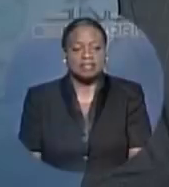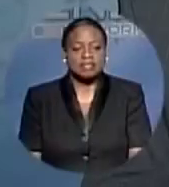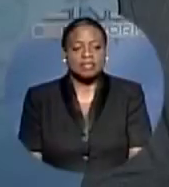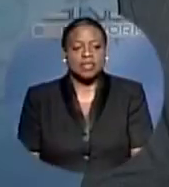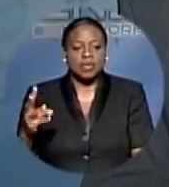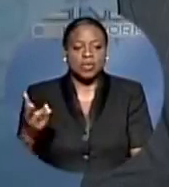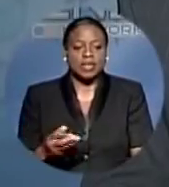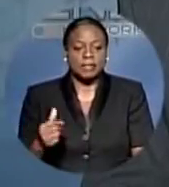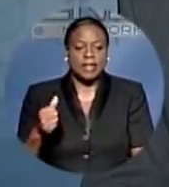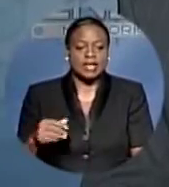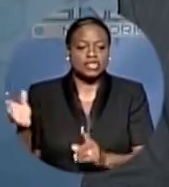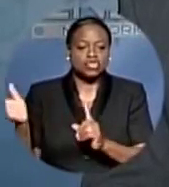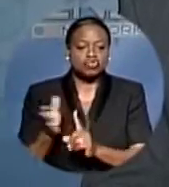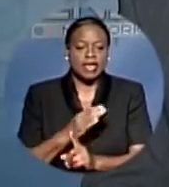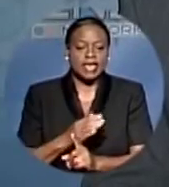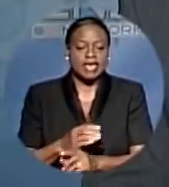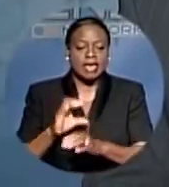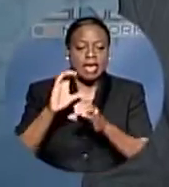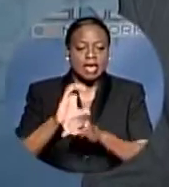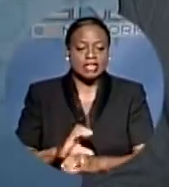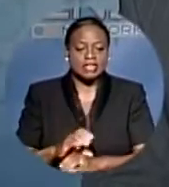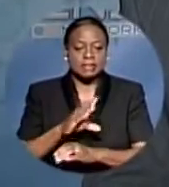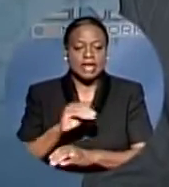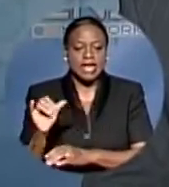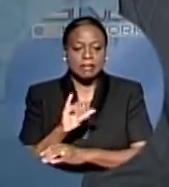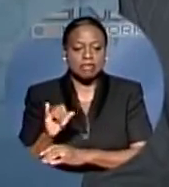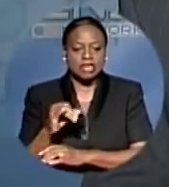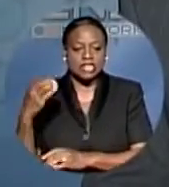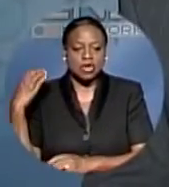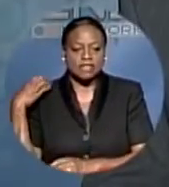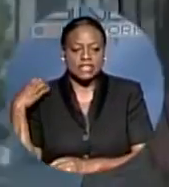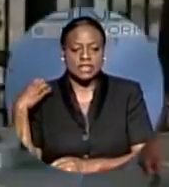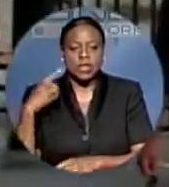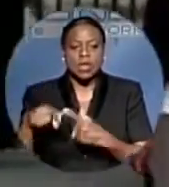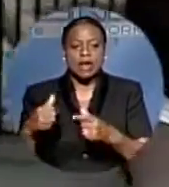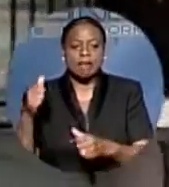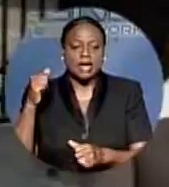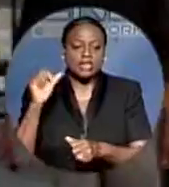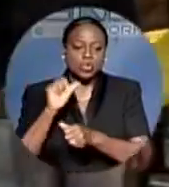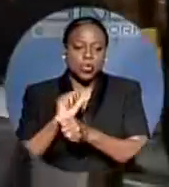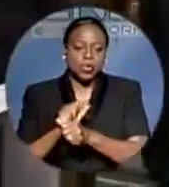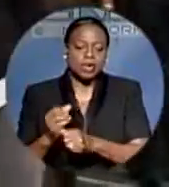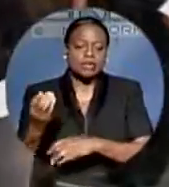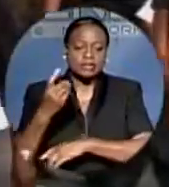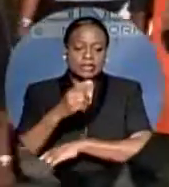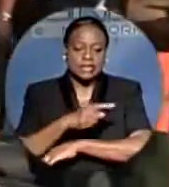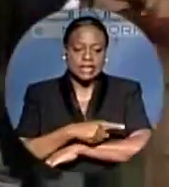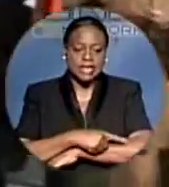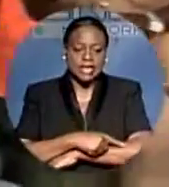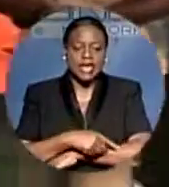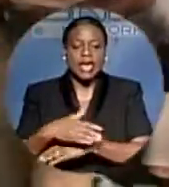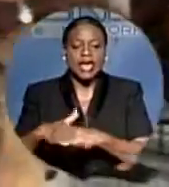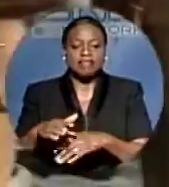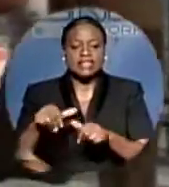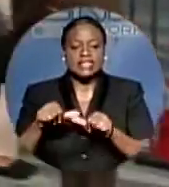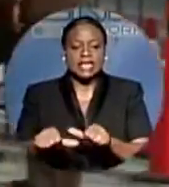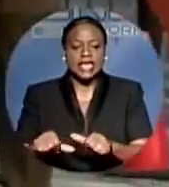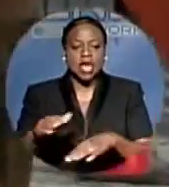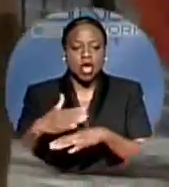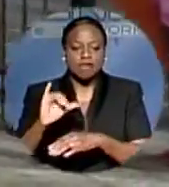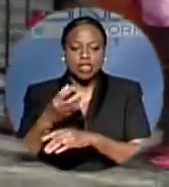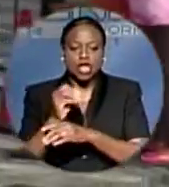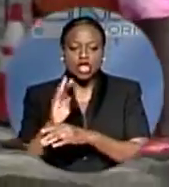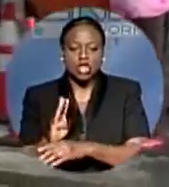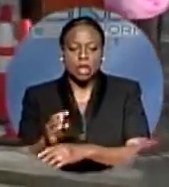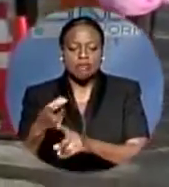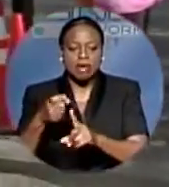Welcome back. Striking customs and immigration officers returned to work today, this after staying off the job since April 5th, protesting the shift